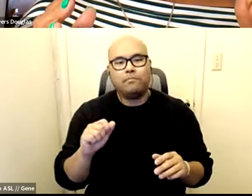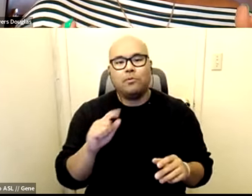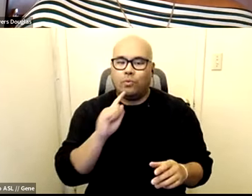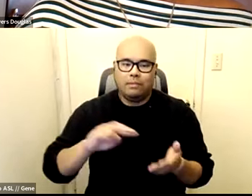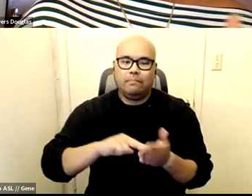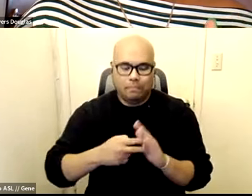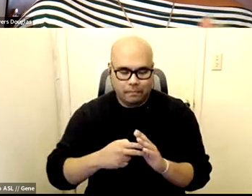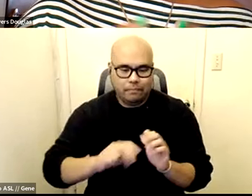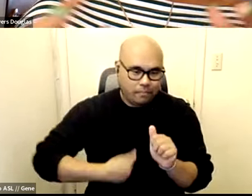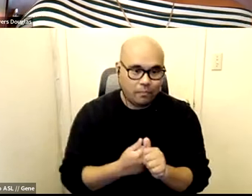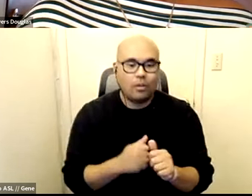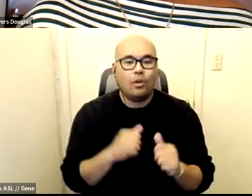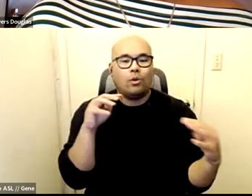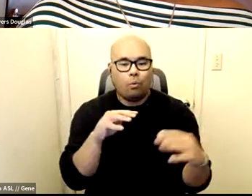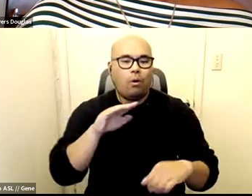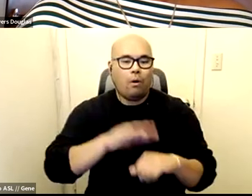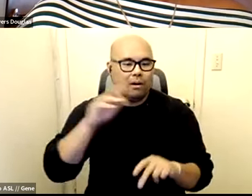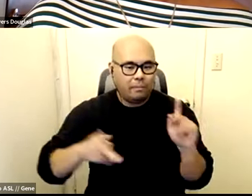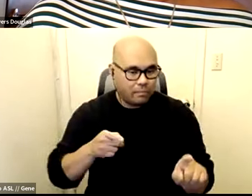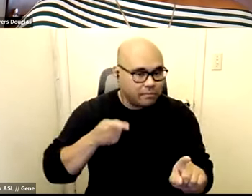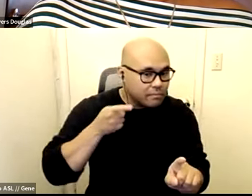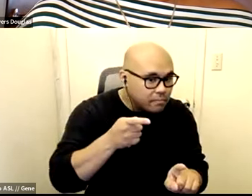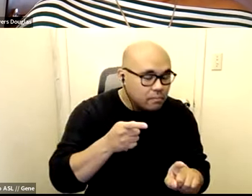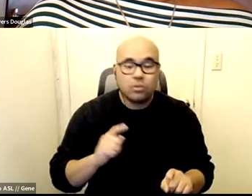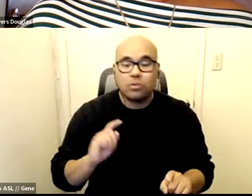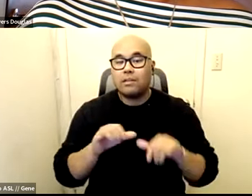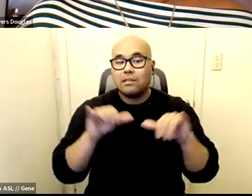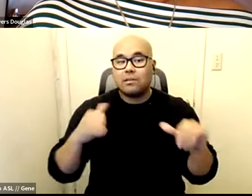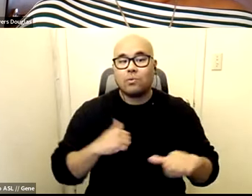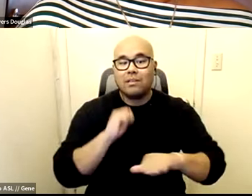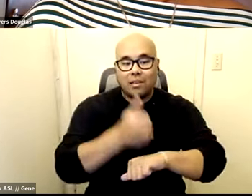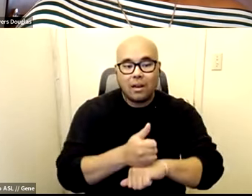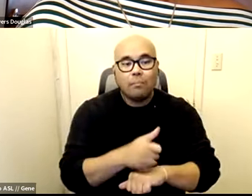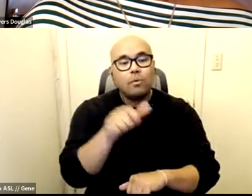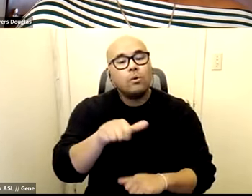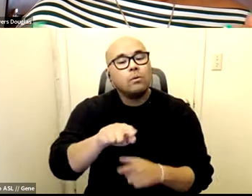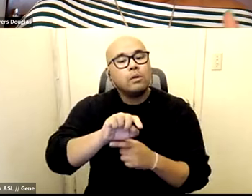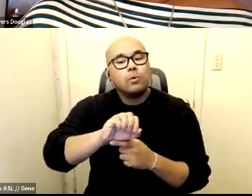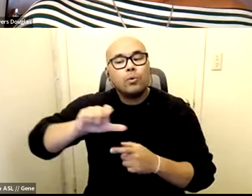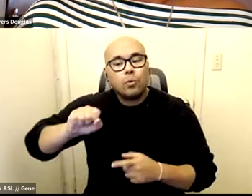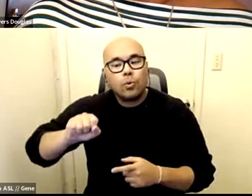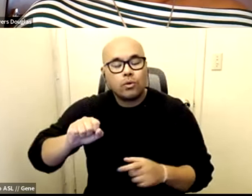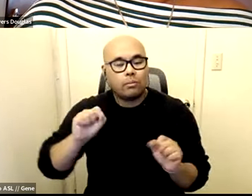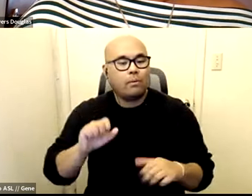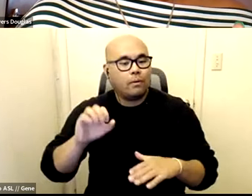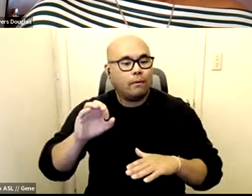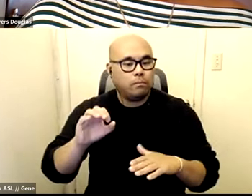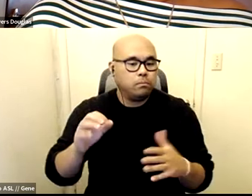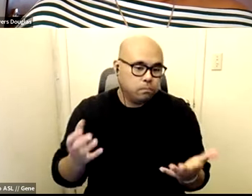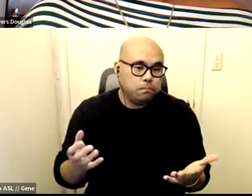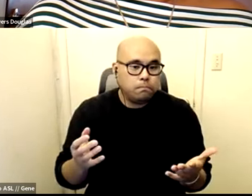the systems that we set up as the tools to functionally